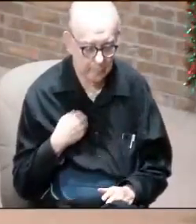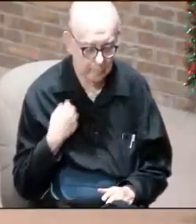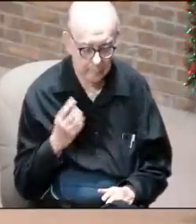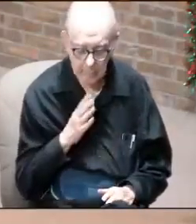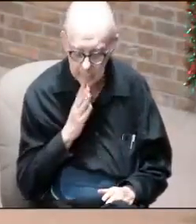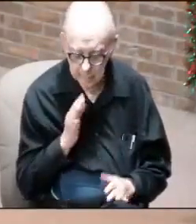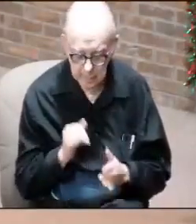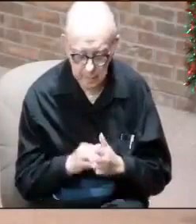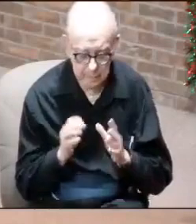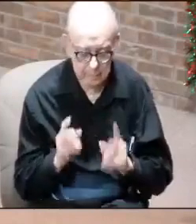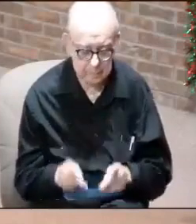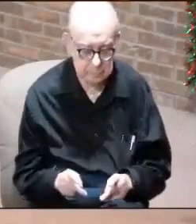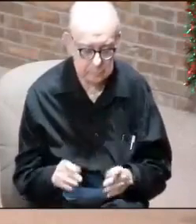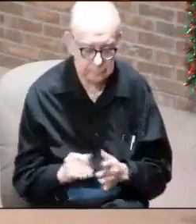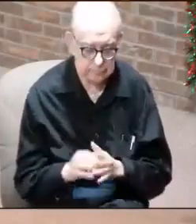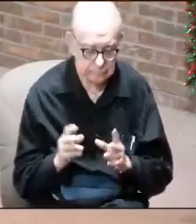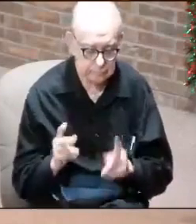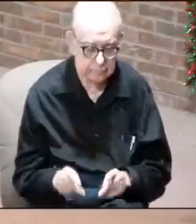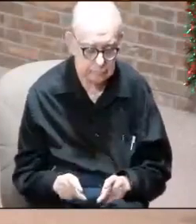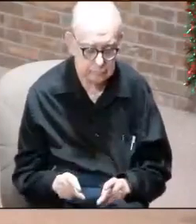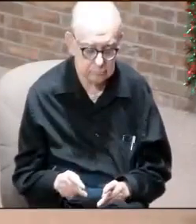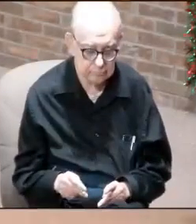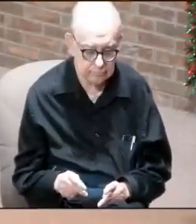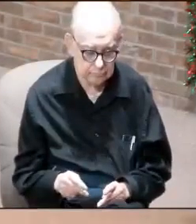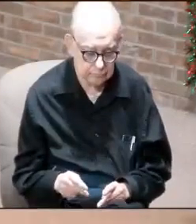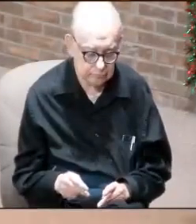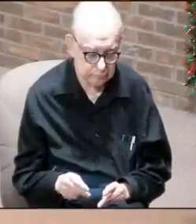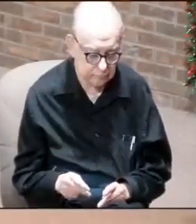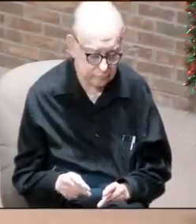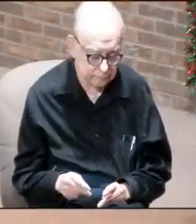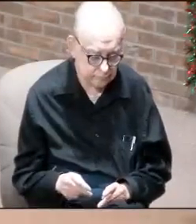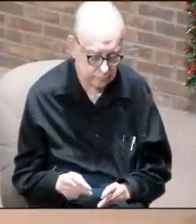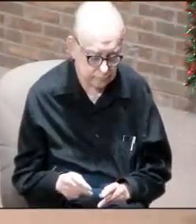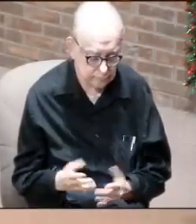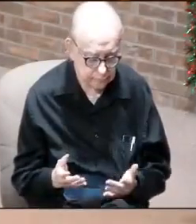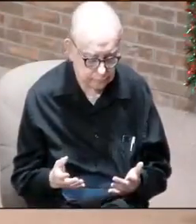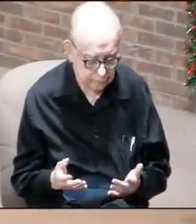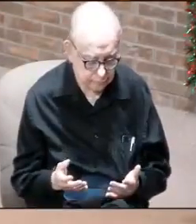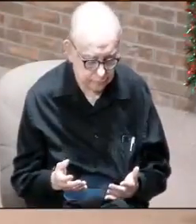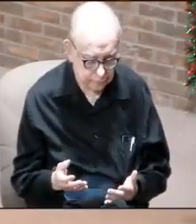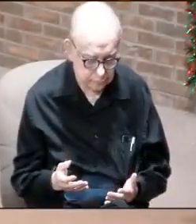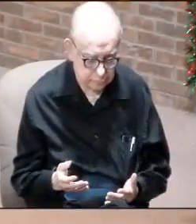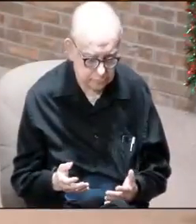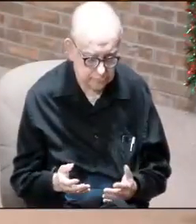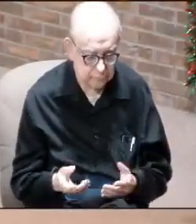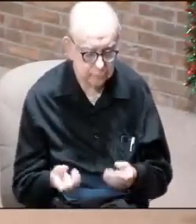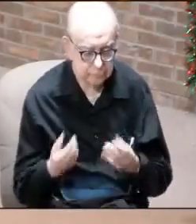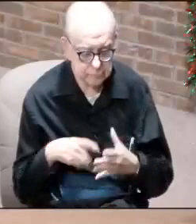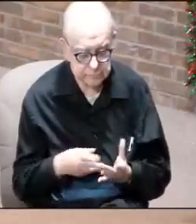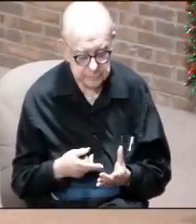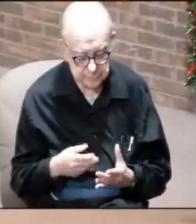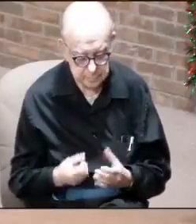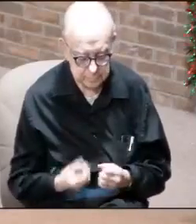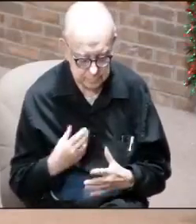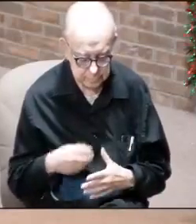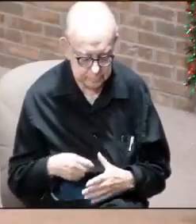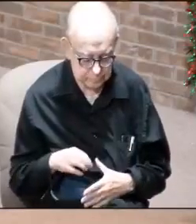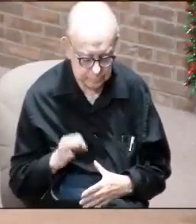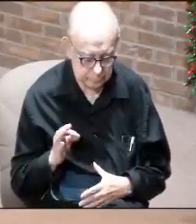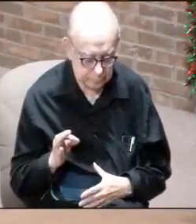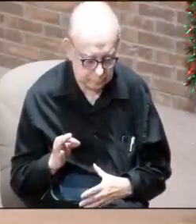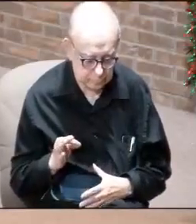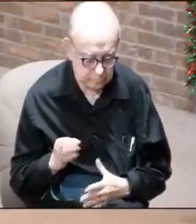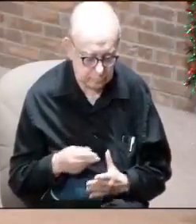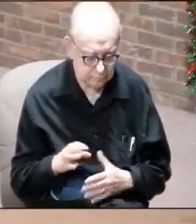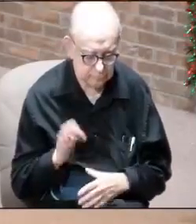could talk to that person, and that person could come, you know, from the inspiration of the Holy Spirit, working with them,